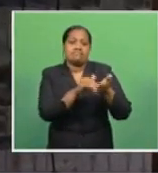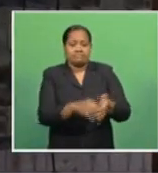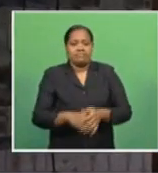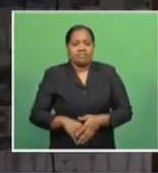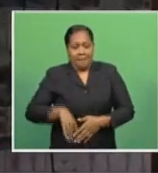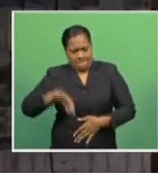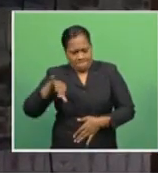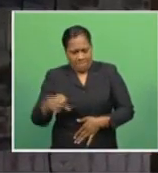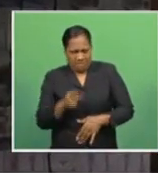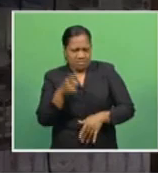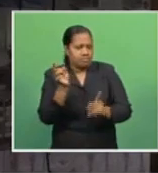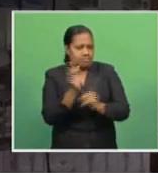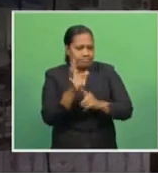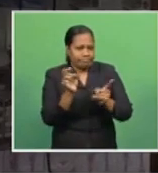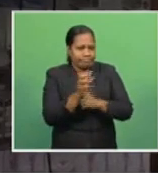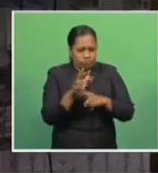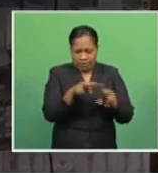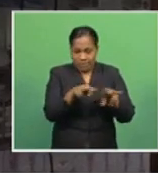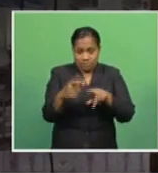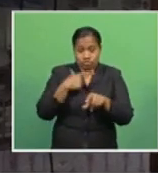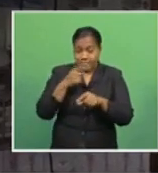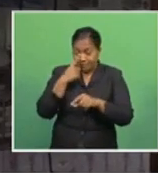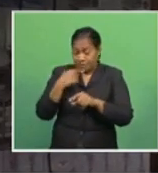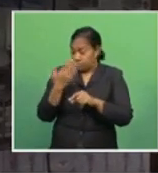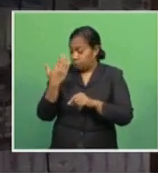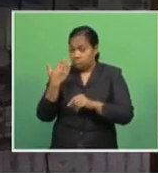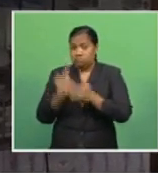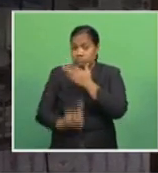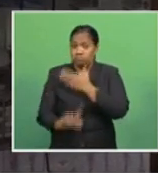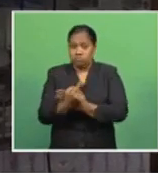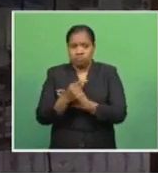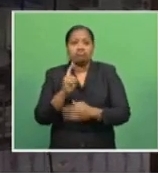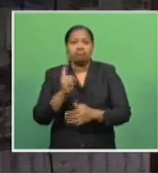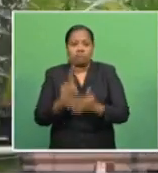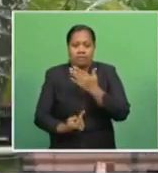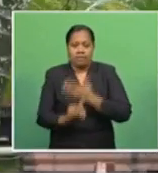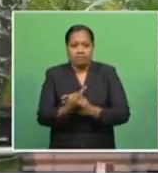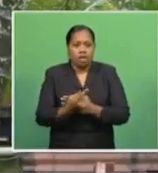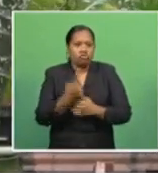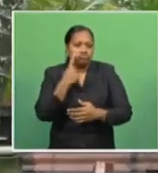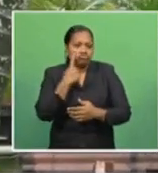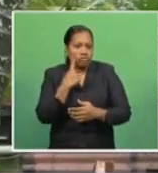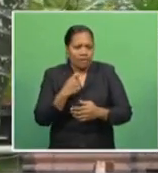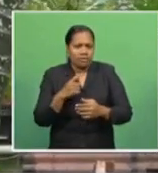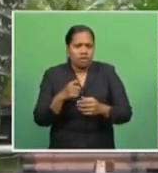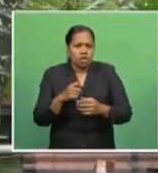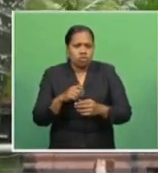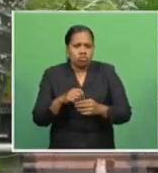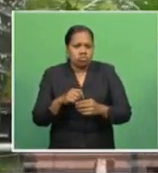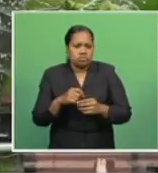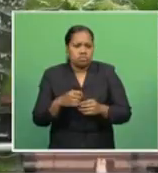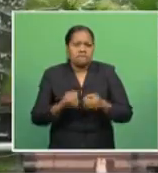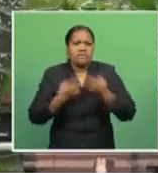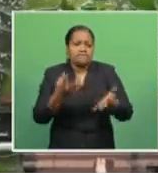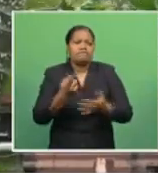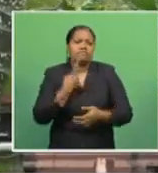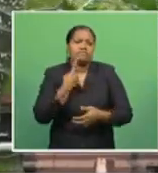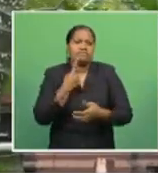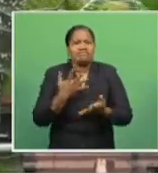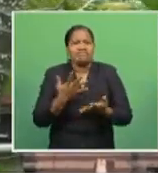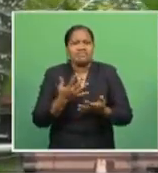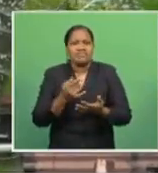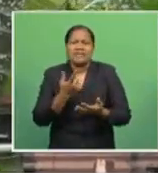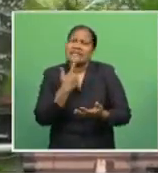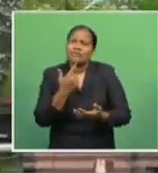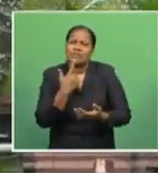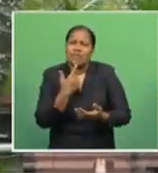important because people have previously tried to take advantage of taxpayers' funds by making false declarations. People will